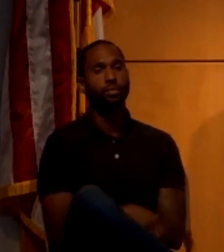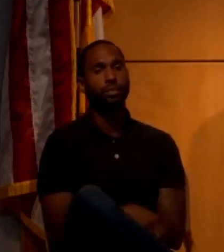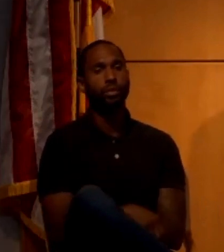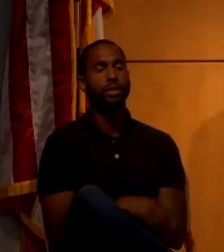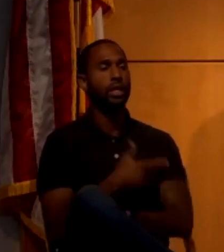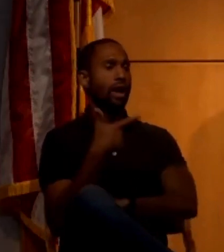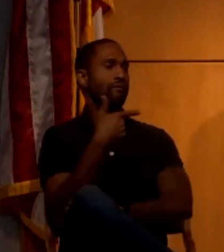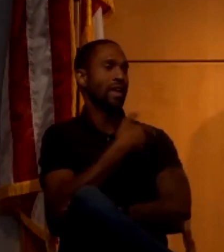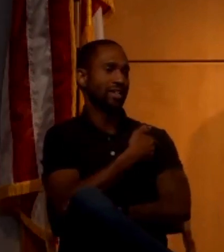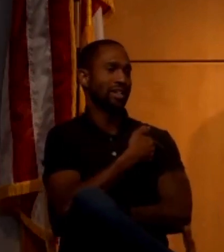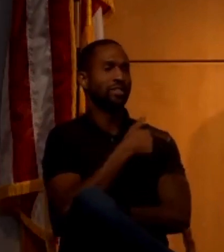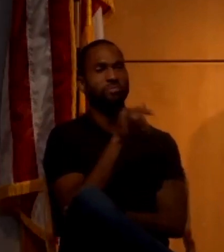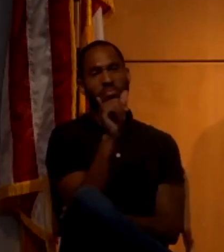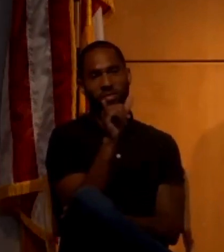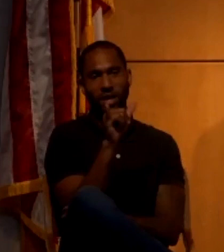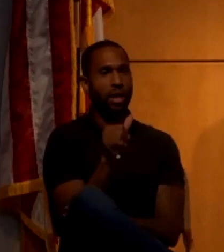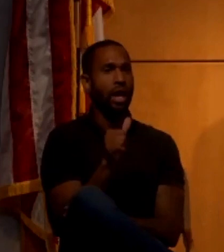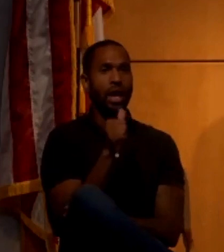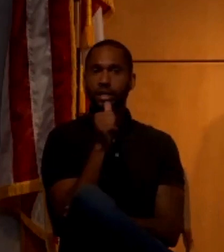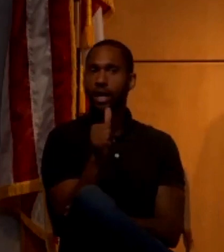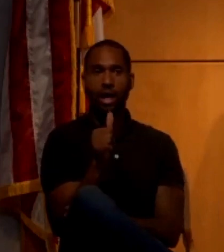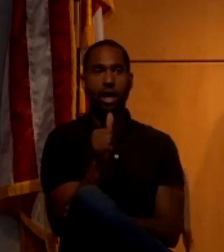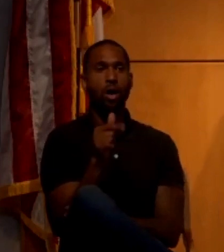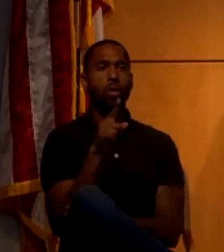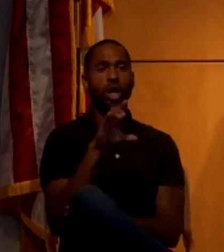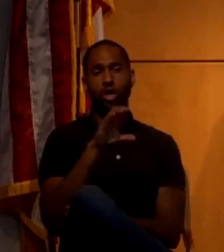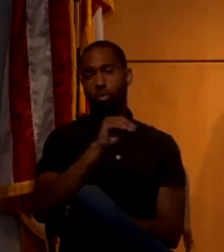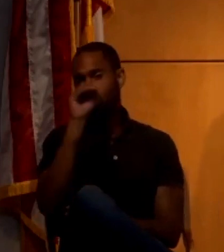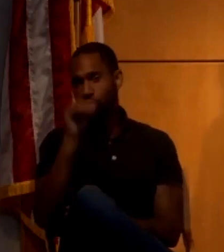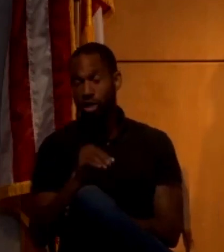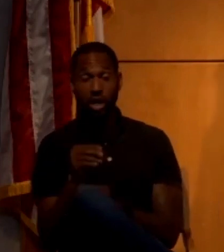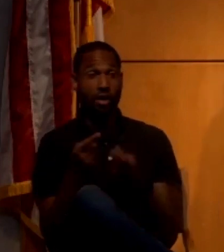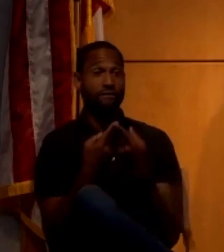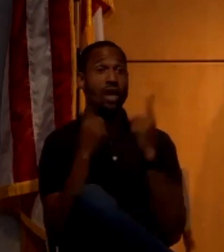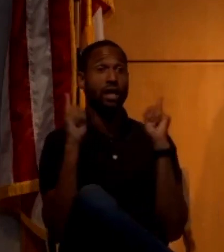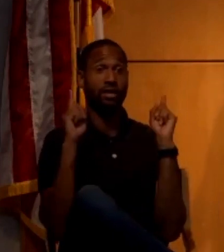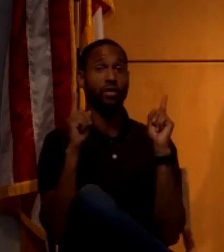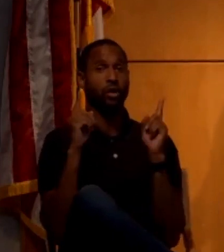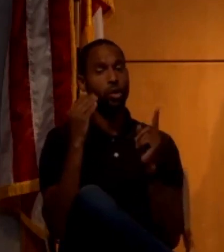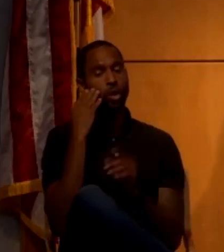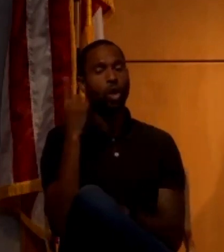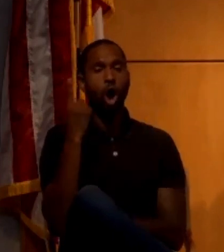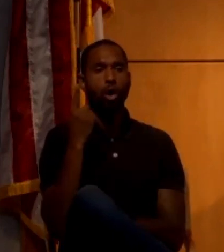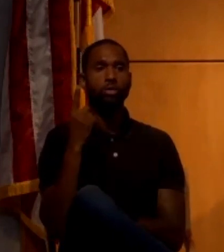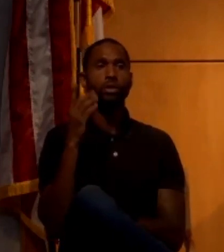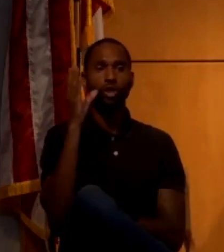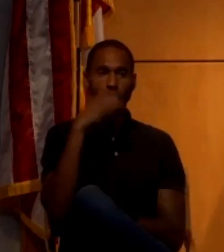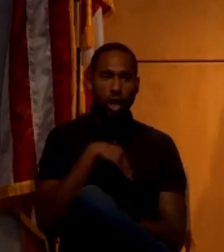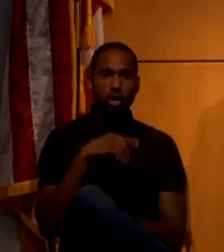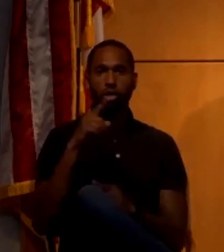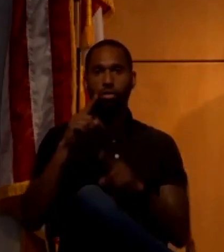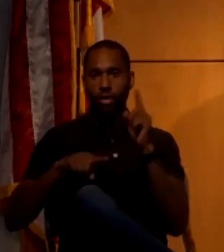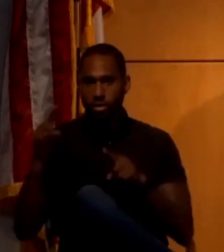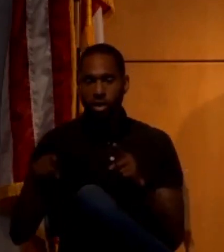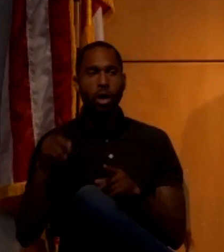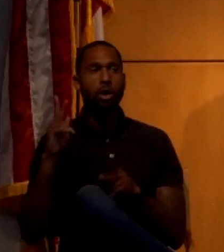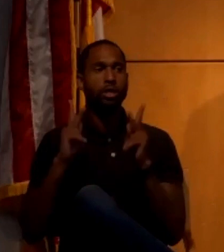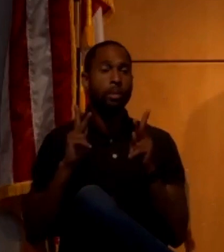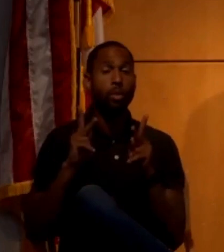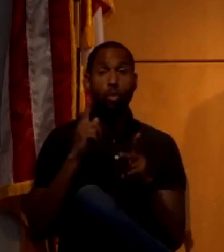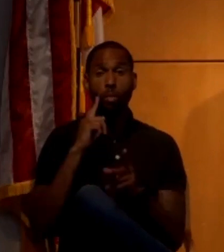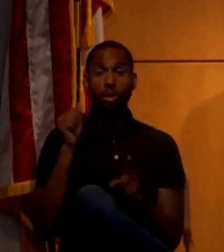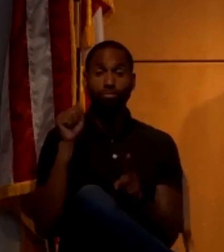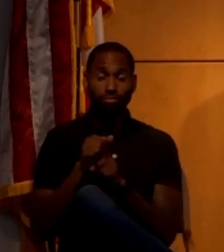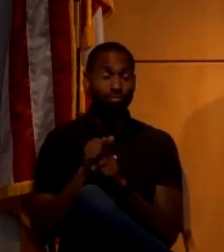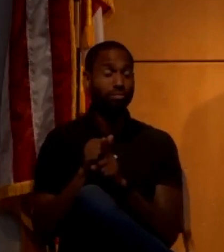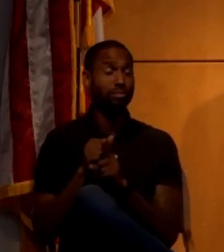vaccination in a way, it's not going to be a hundred percent effective. You know, there's always going to be people that are, um, that are going to be susceptible